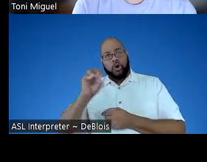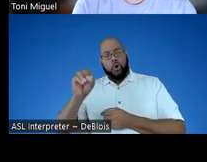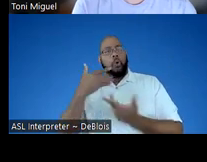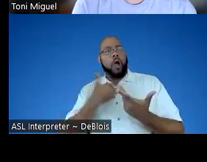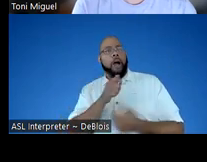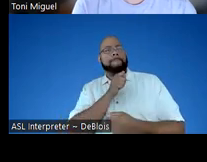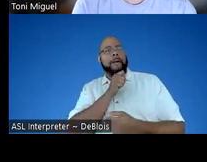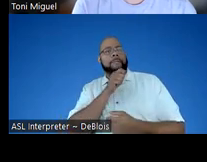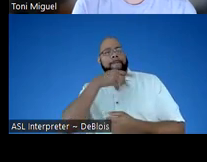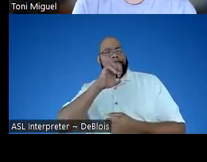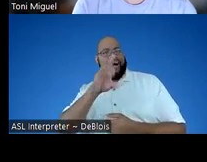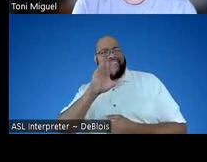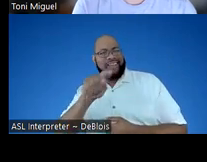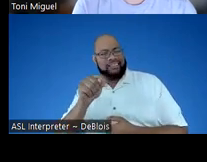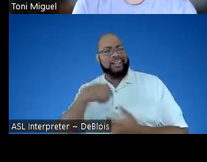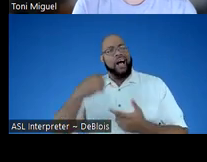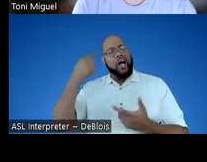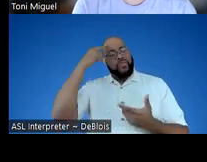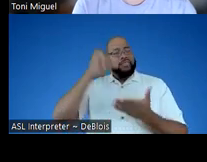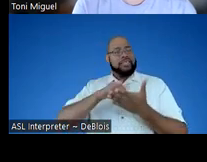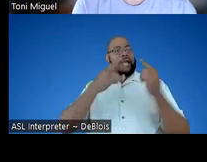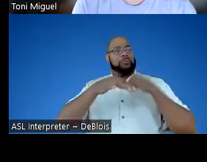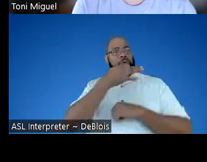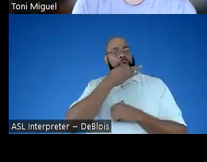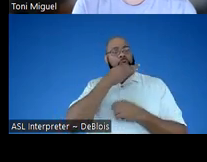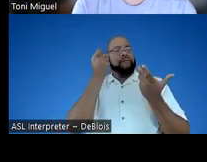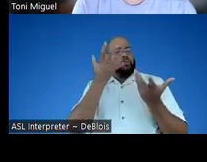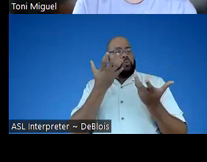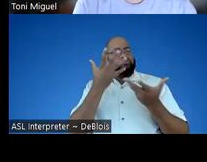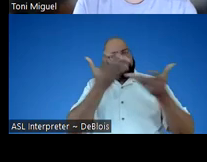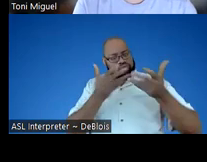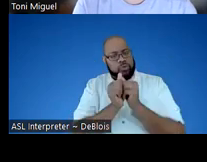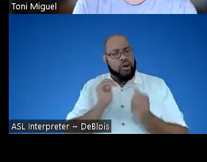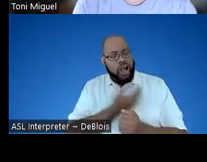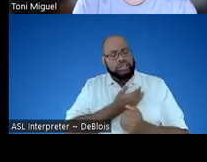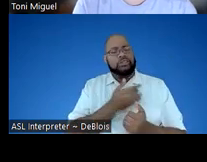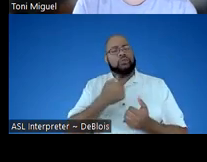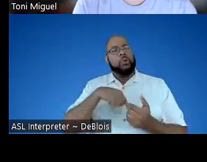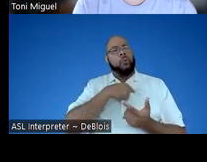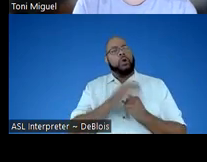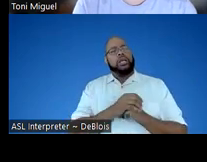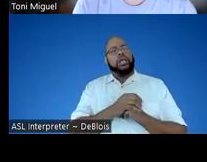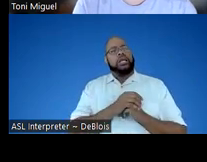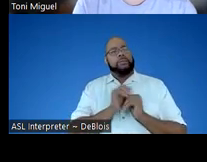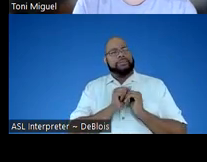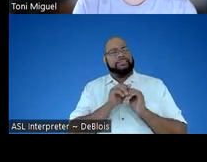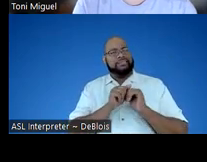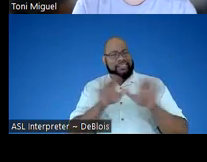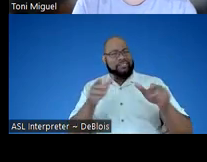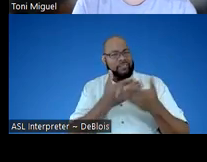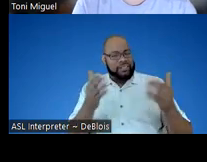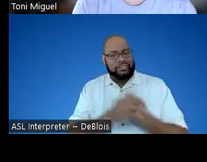so there will be a lot of things I think to come, and if you continue to engage with us, we'll be sending things out.